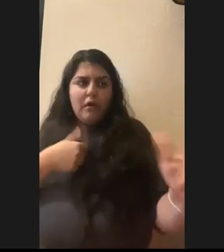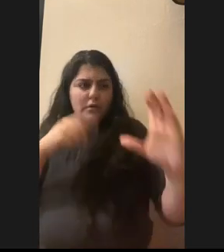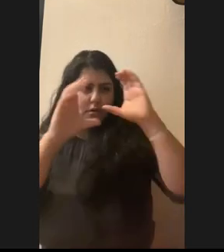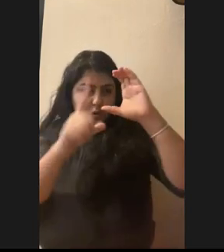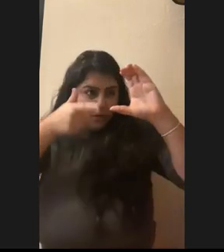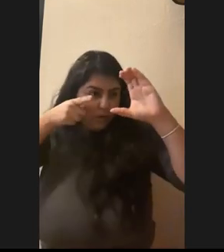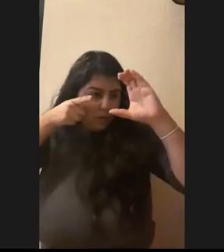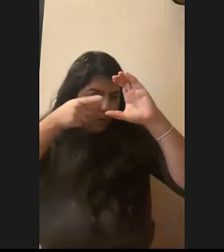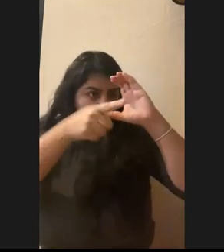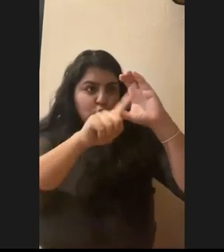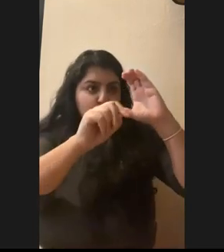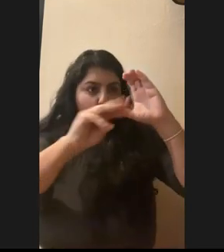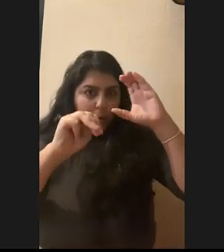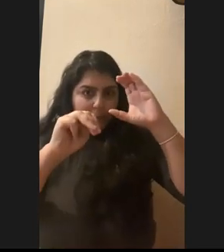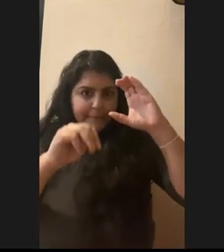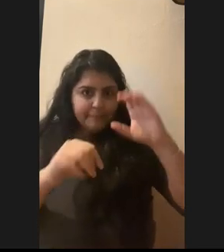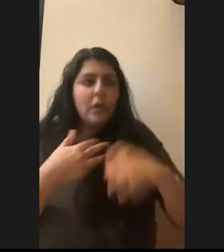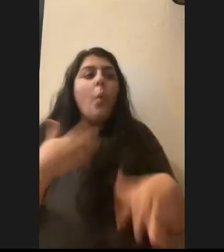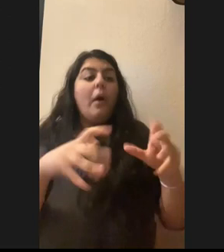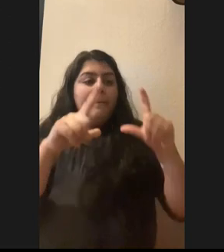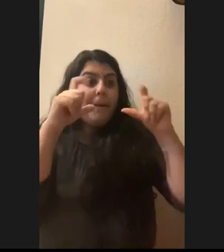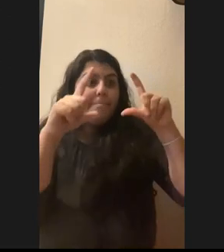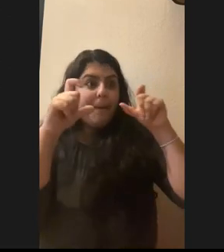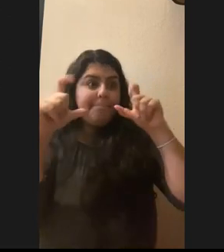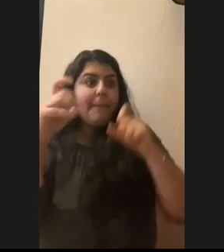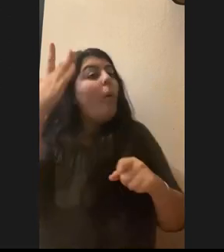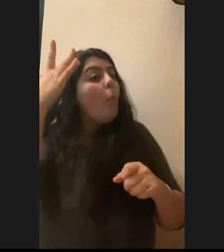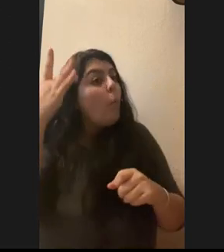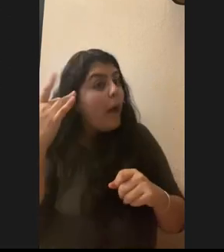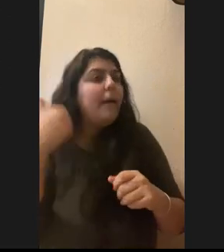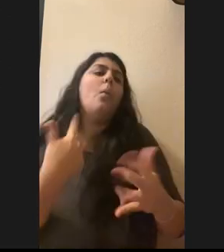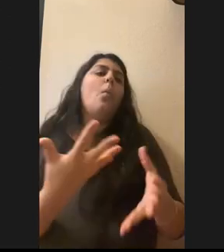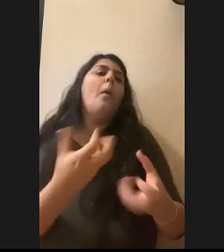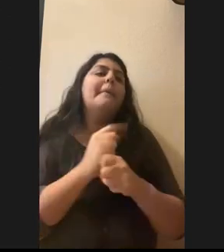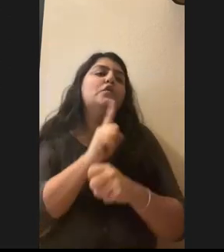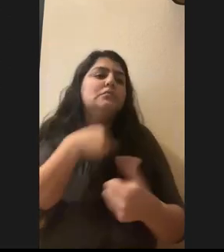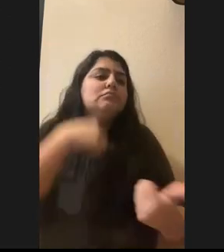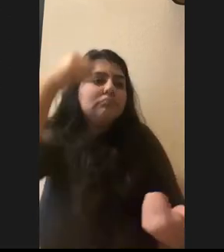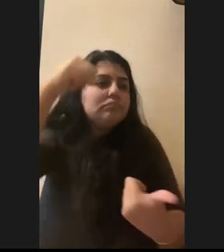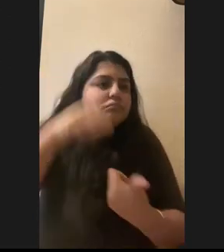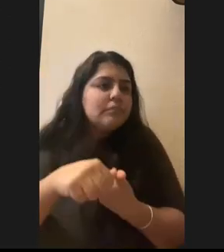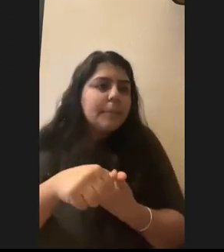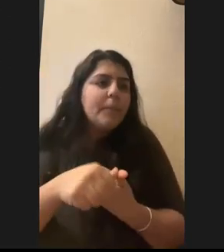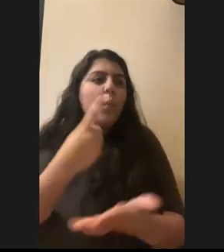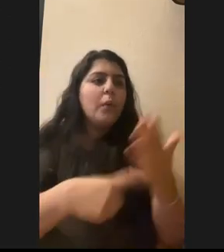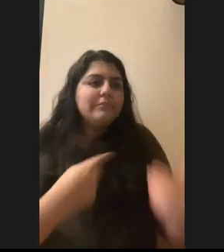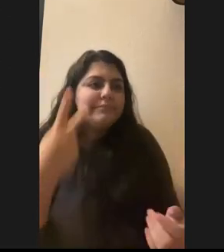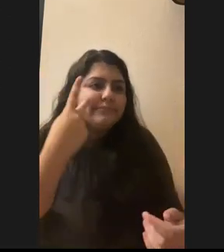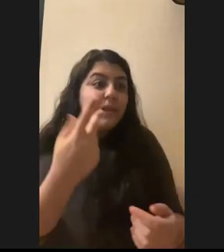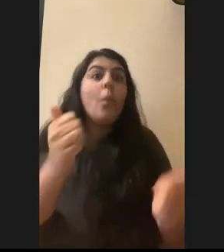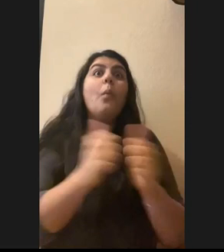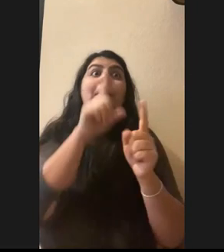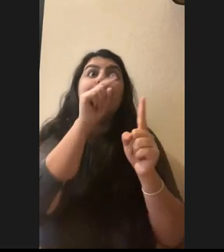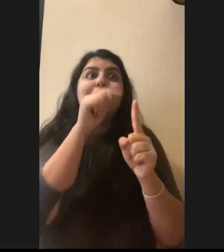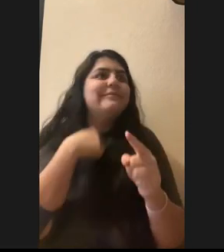take photos just because I want to remember the moment. I want to remember what I saw. Um, especially with birds, I may not be as familiar. So